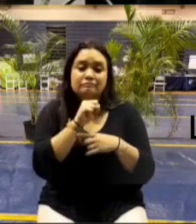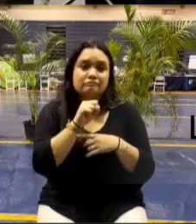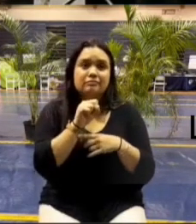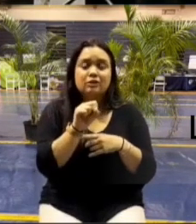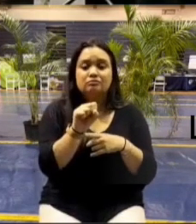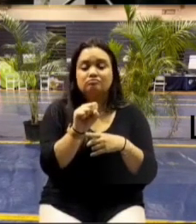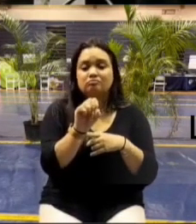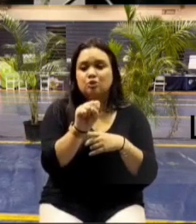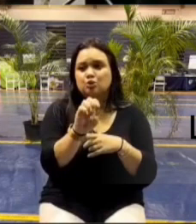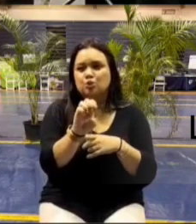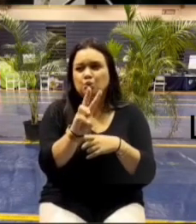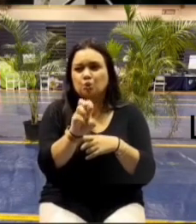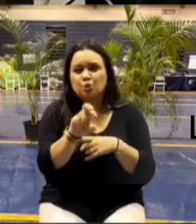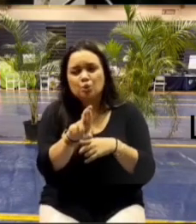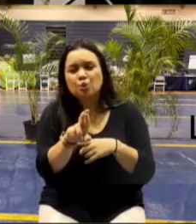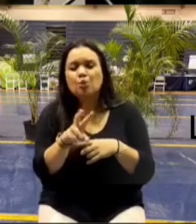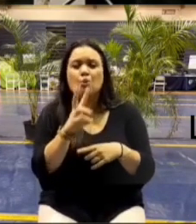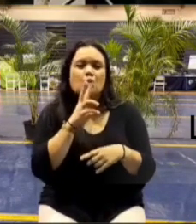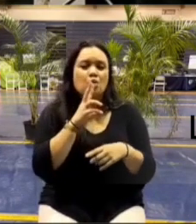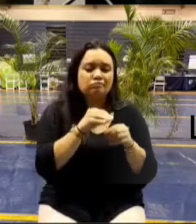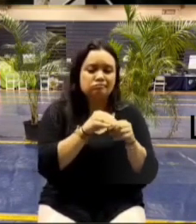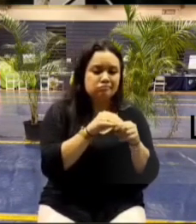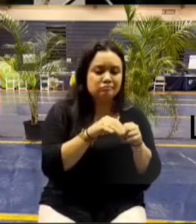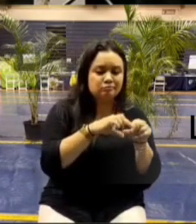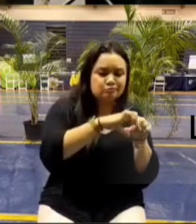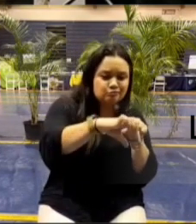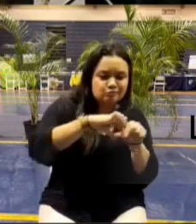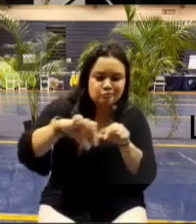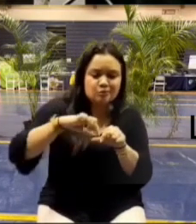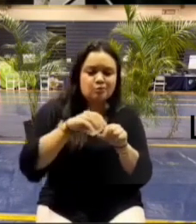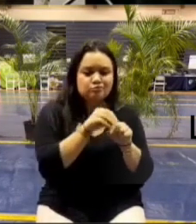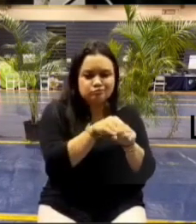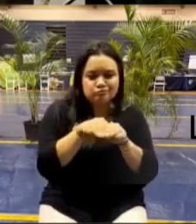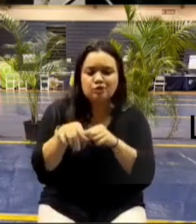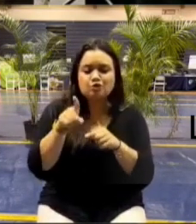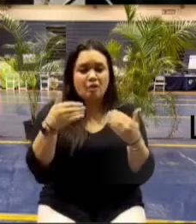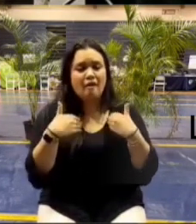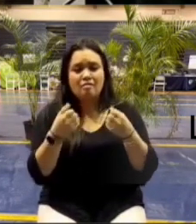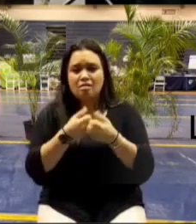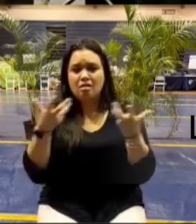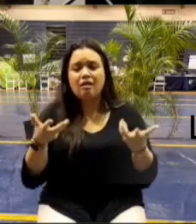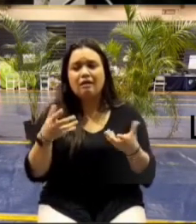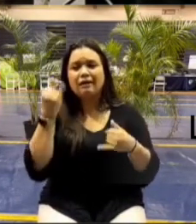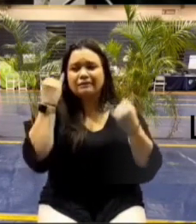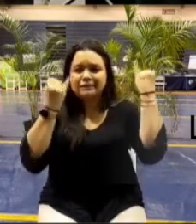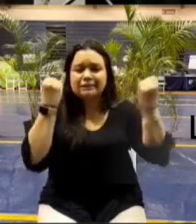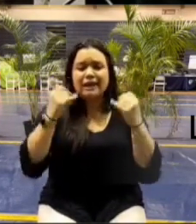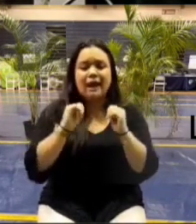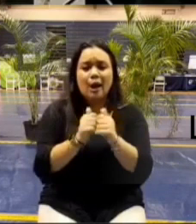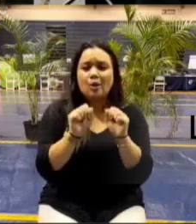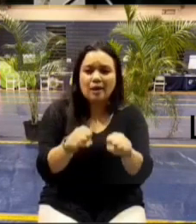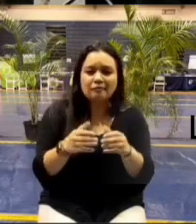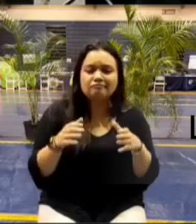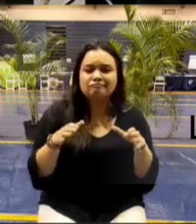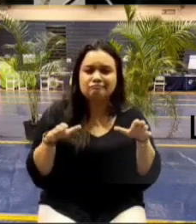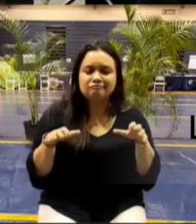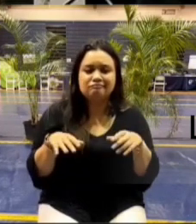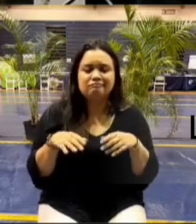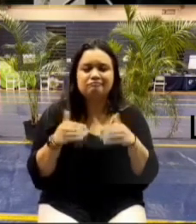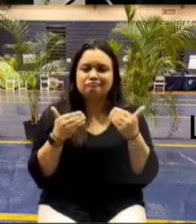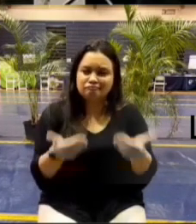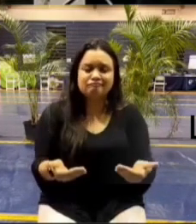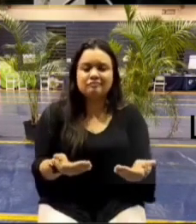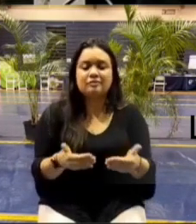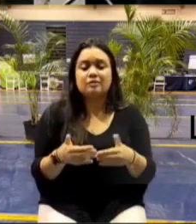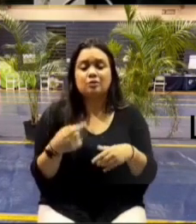water and all that a lot of you have innovative ideas about how that can be done so we want to talk about that too we want to consider that too